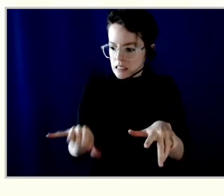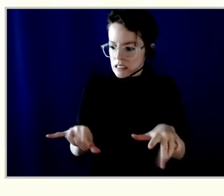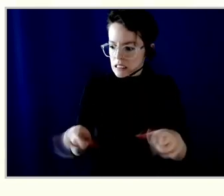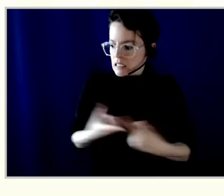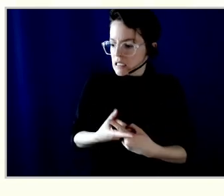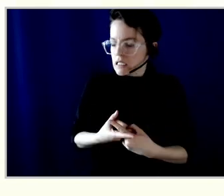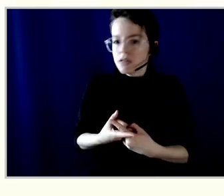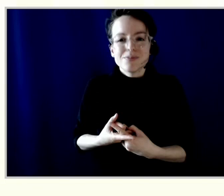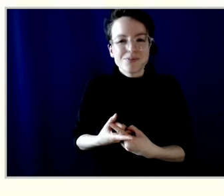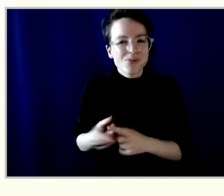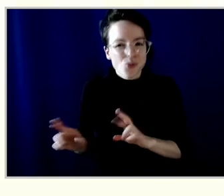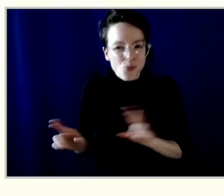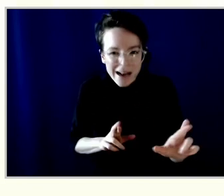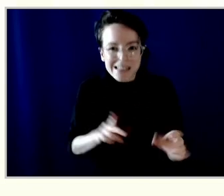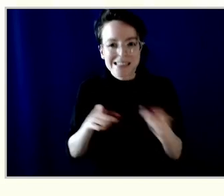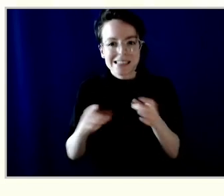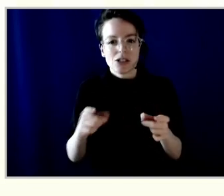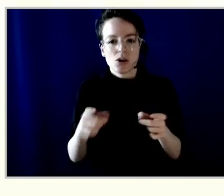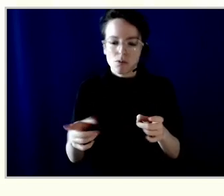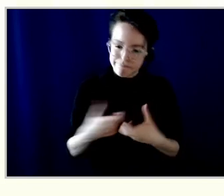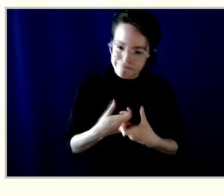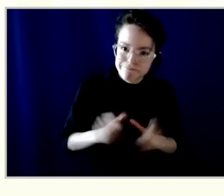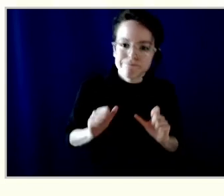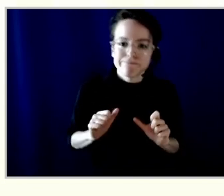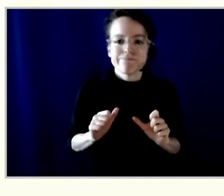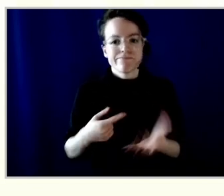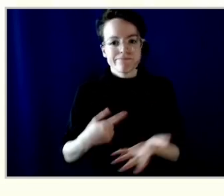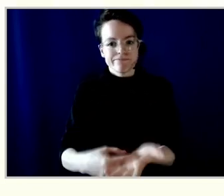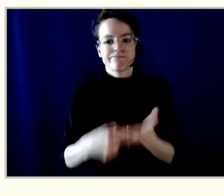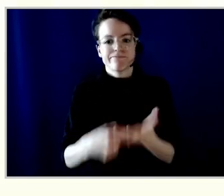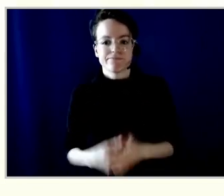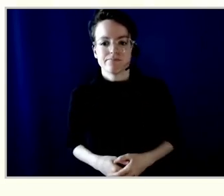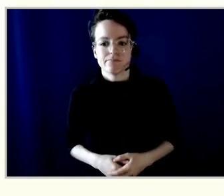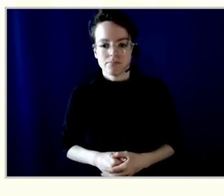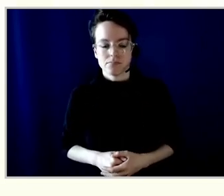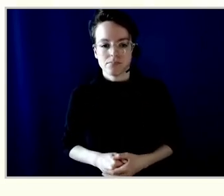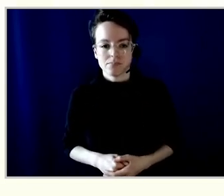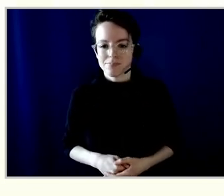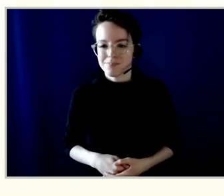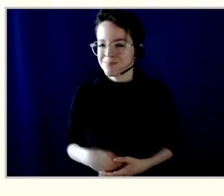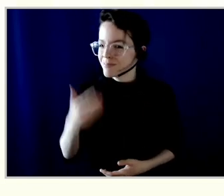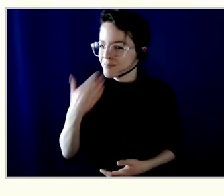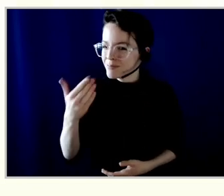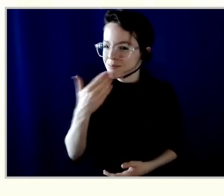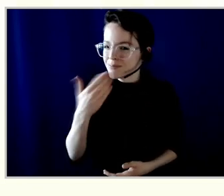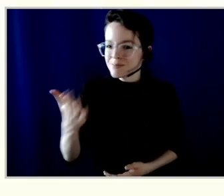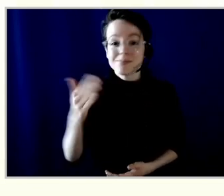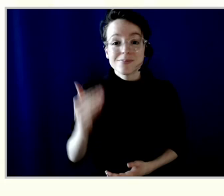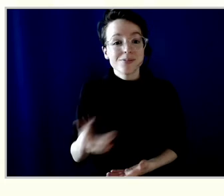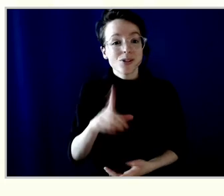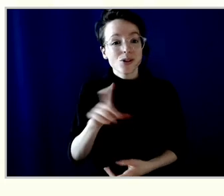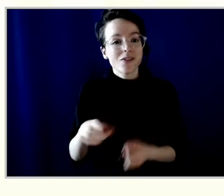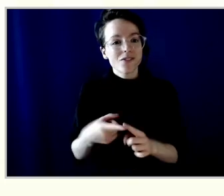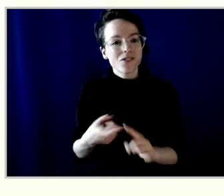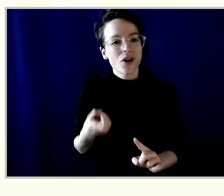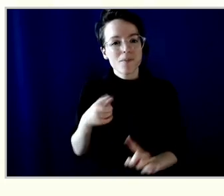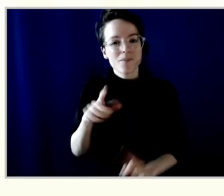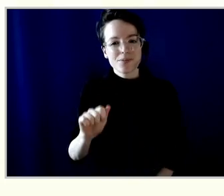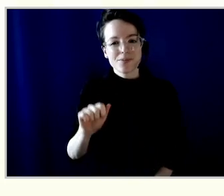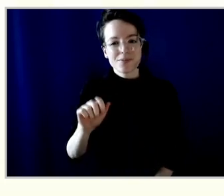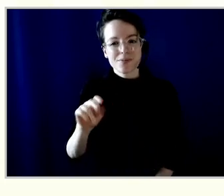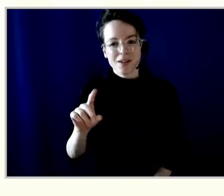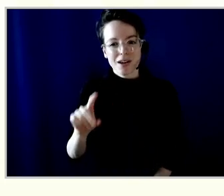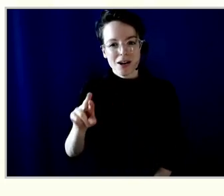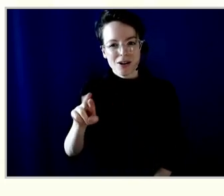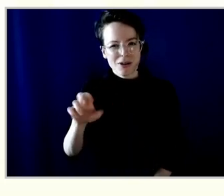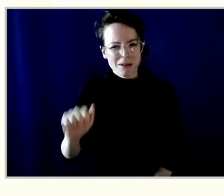Great. We have a question from Andrea or Andrea. I'm not sure how you choose to pronounce your name, so I